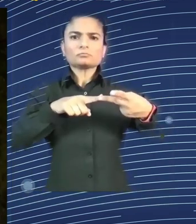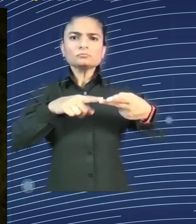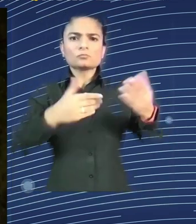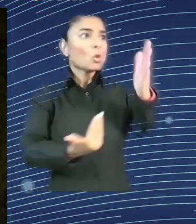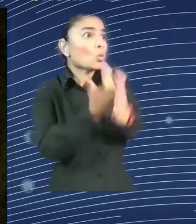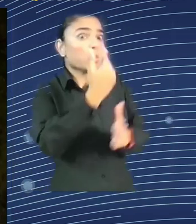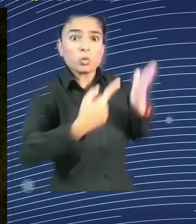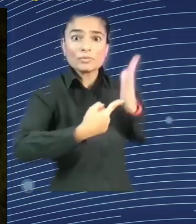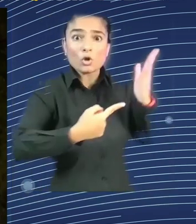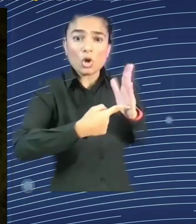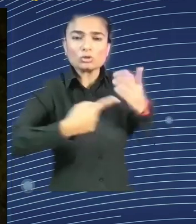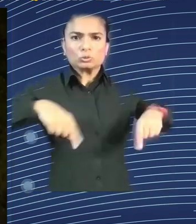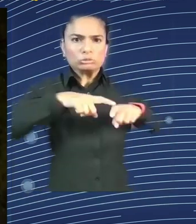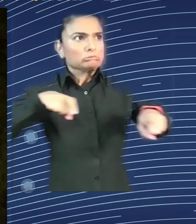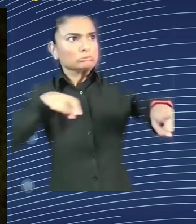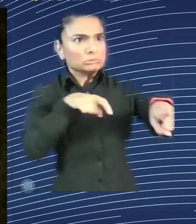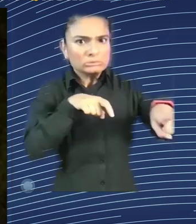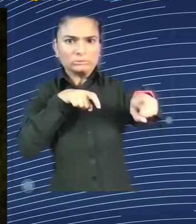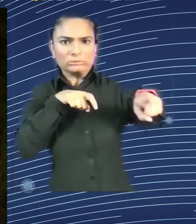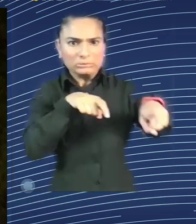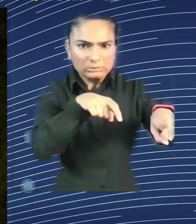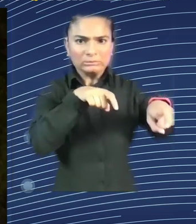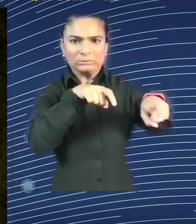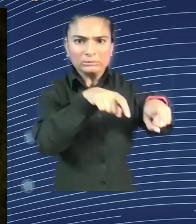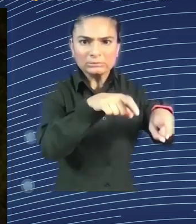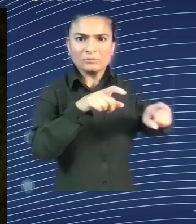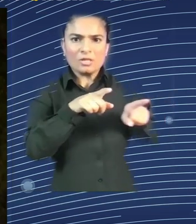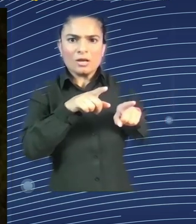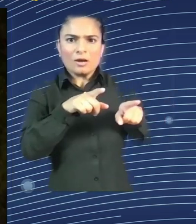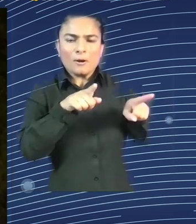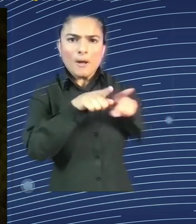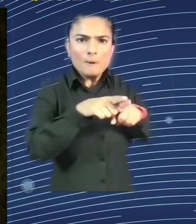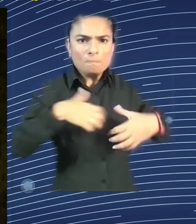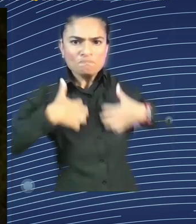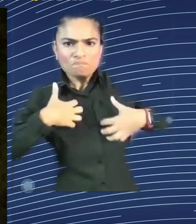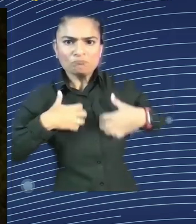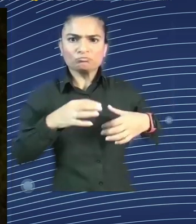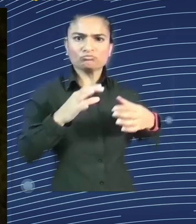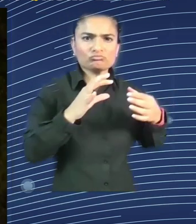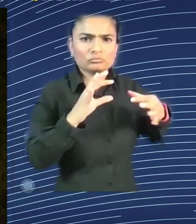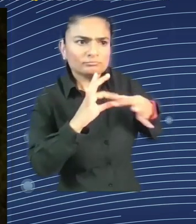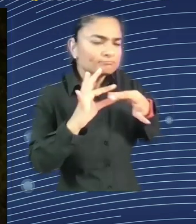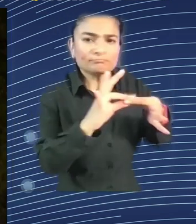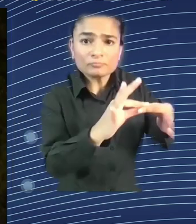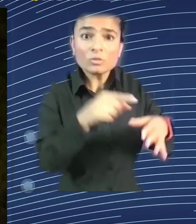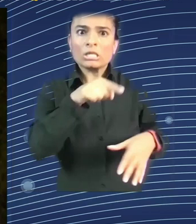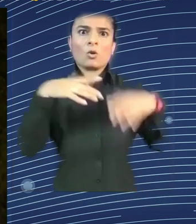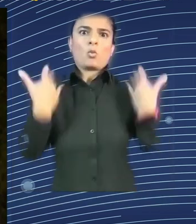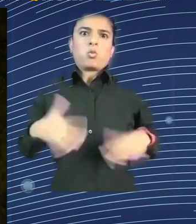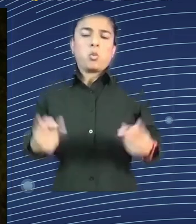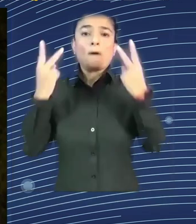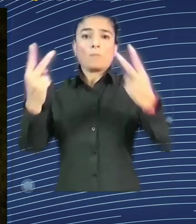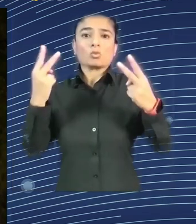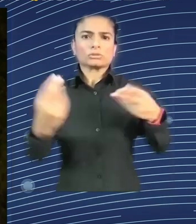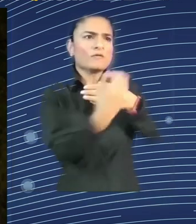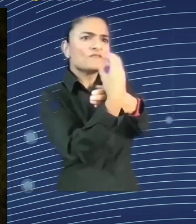and in this sense we have confidence in what the EU is doing because you have very strong social dialogue institutions in EU member states. In